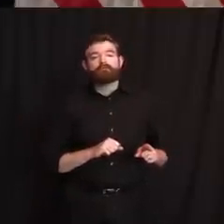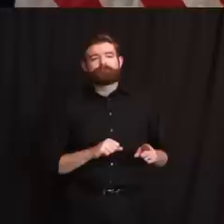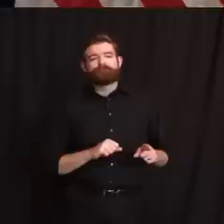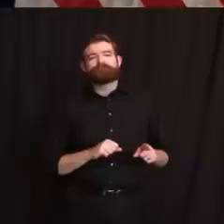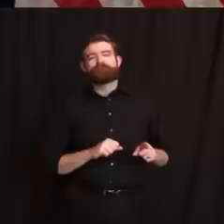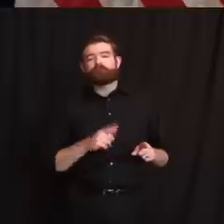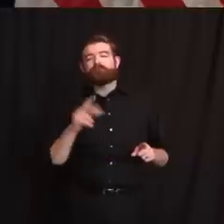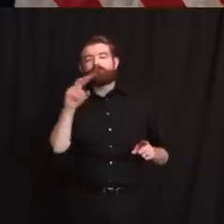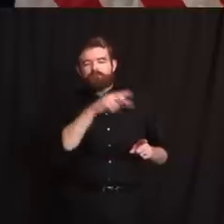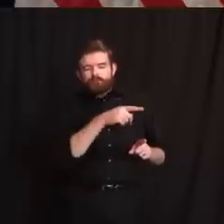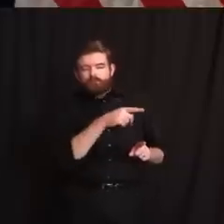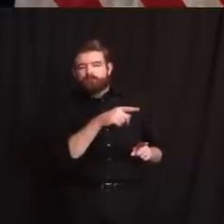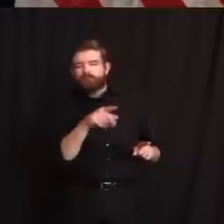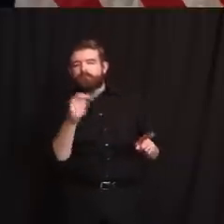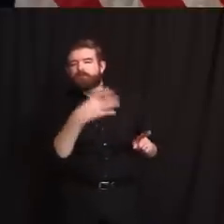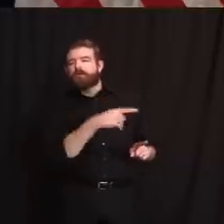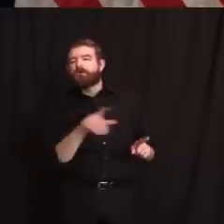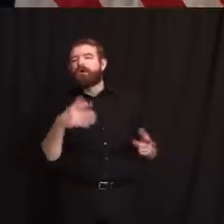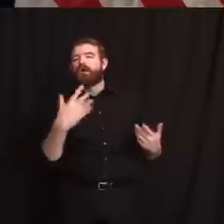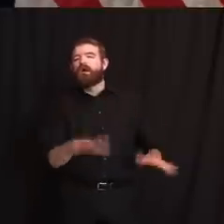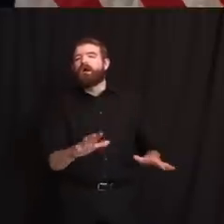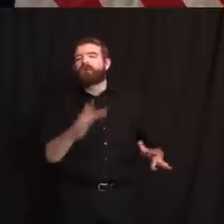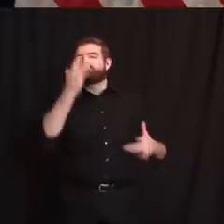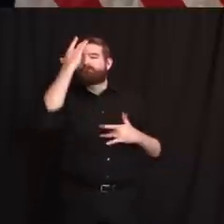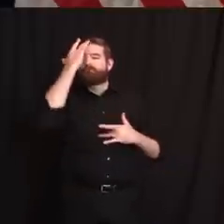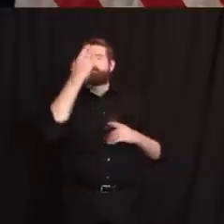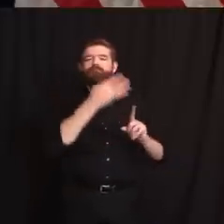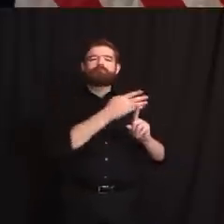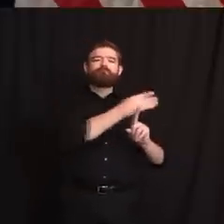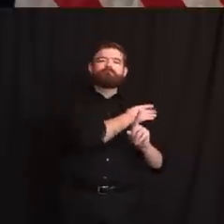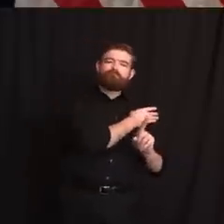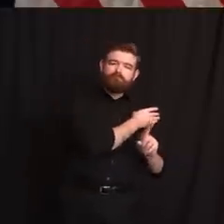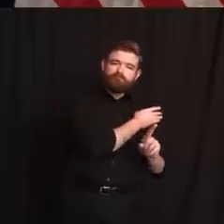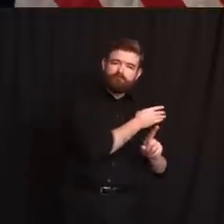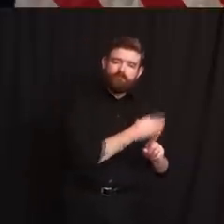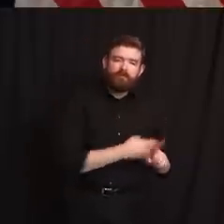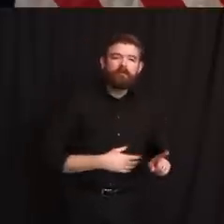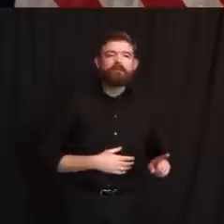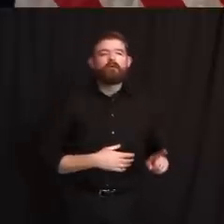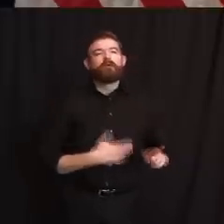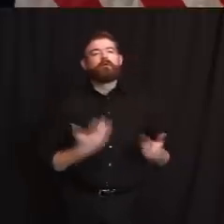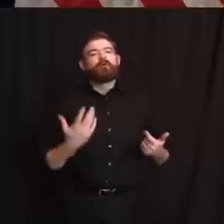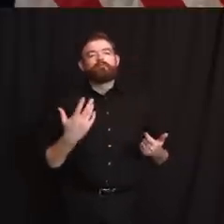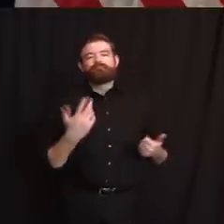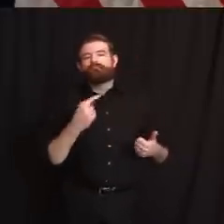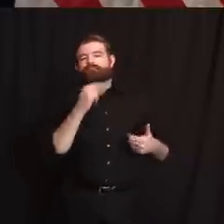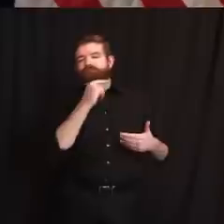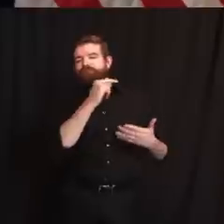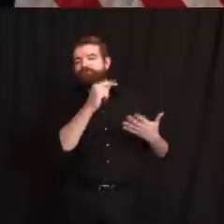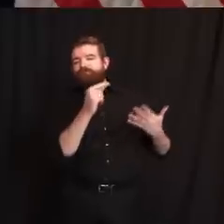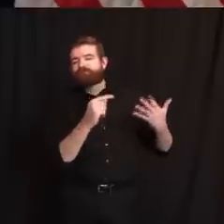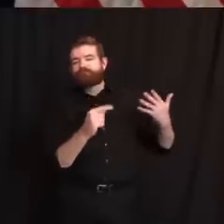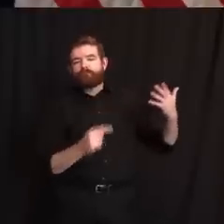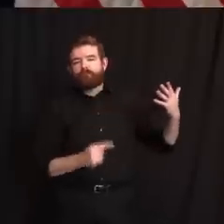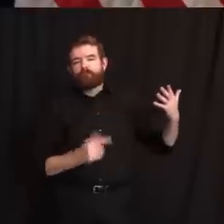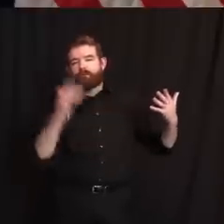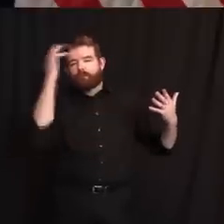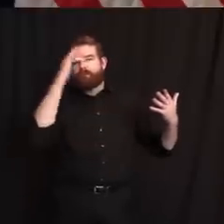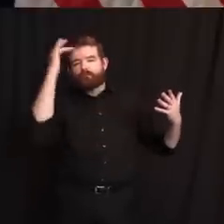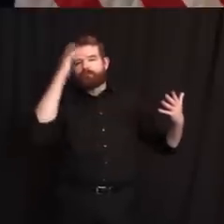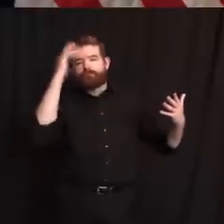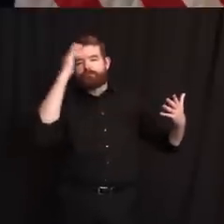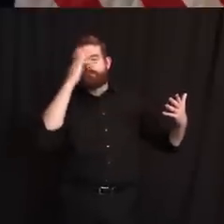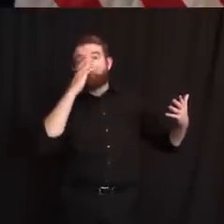folks. They're going to have clocked up more things over the years than younger folks. The higher positivity rate, I assume, does not surprise you.